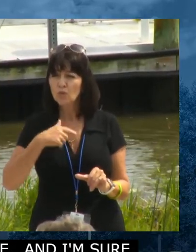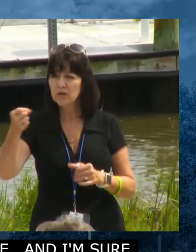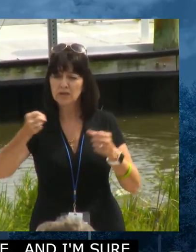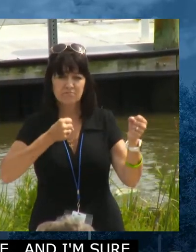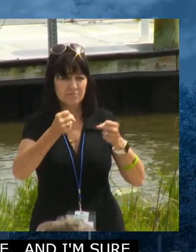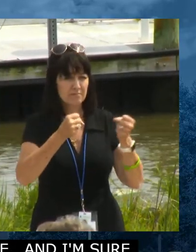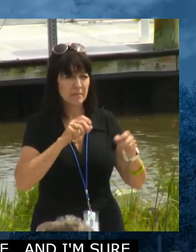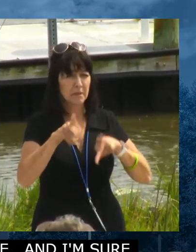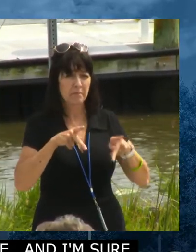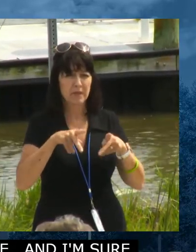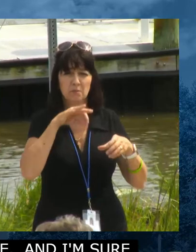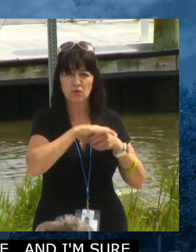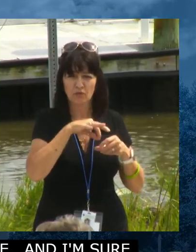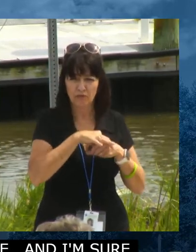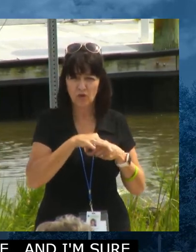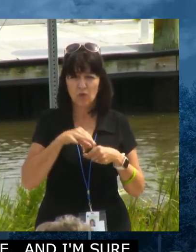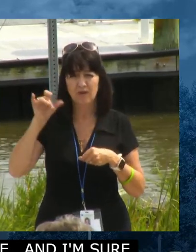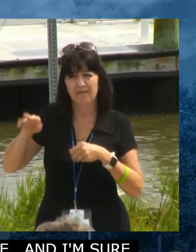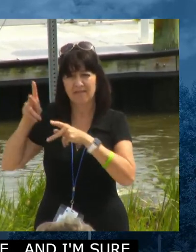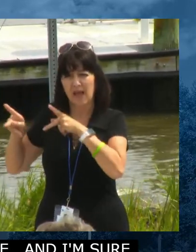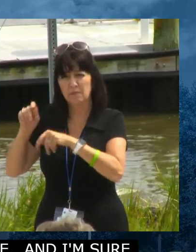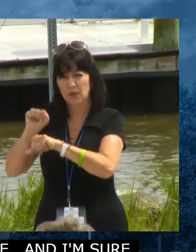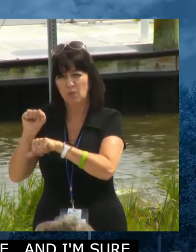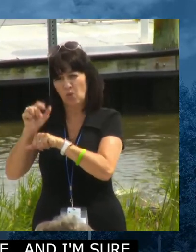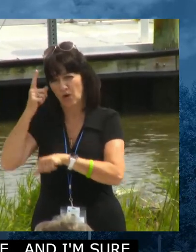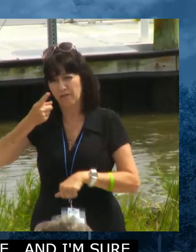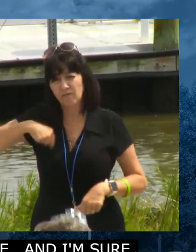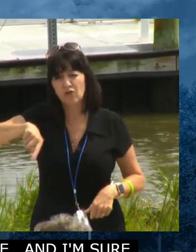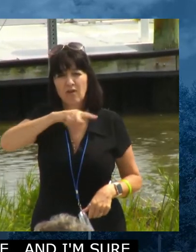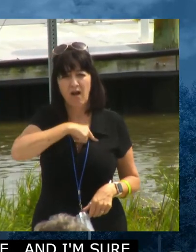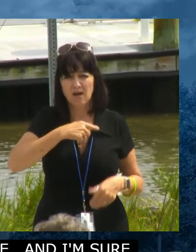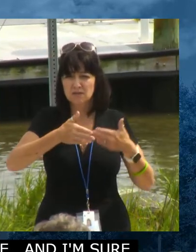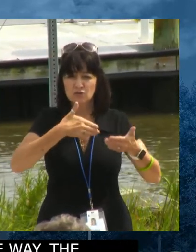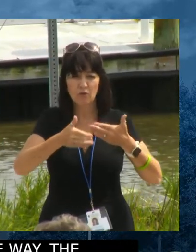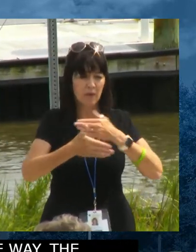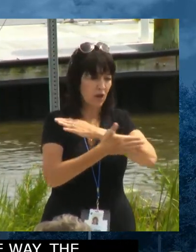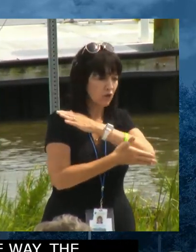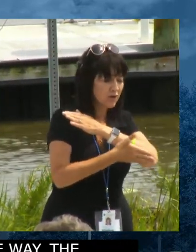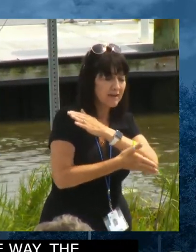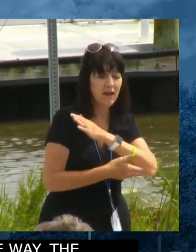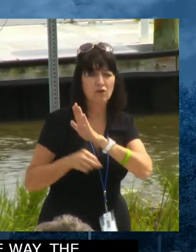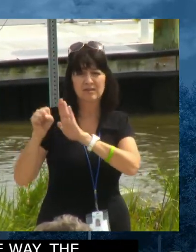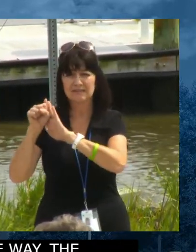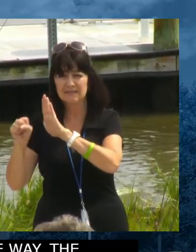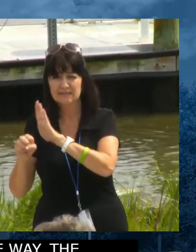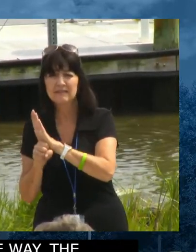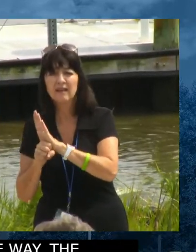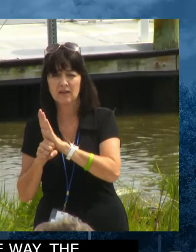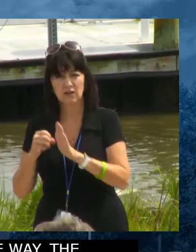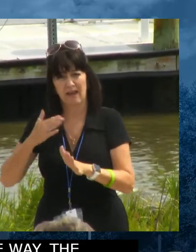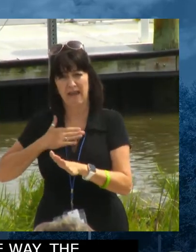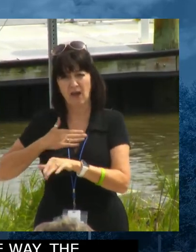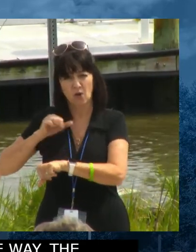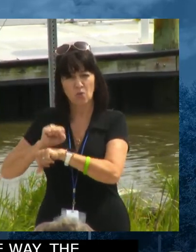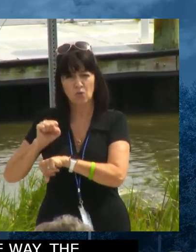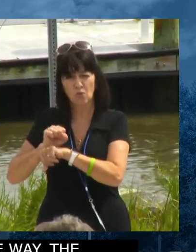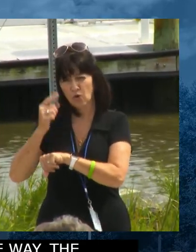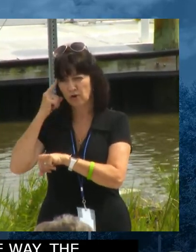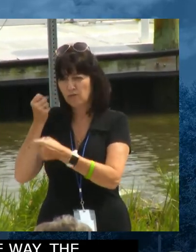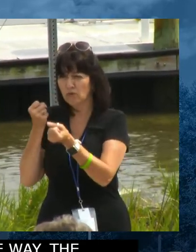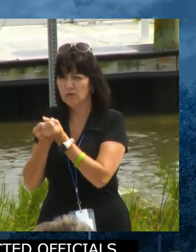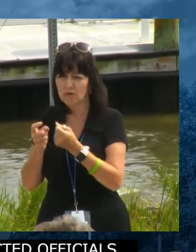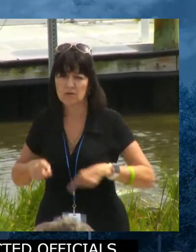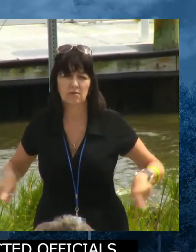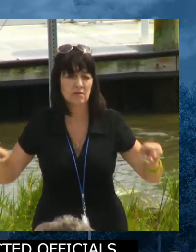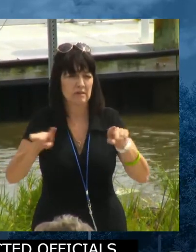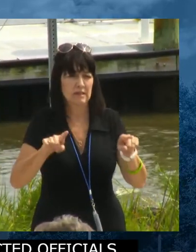level, whether it's at the city level or in our towns is something that is so valuable to the work that we do on behalf of all of our